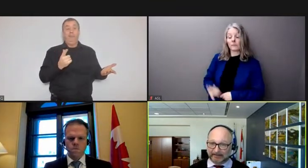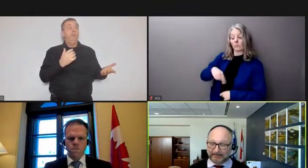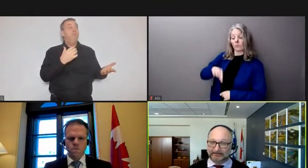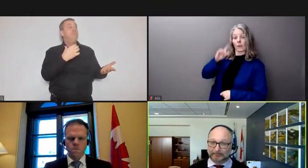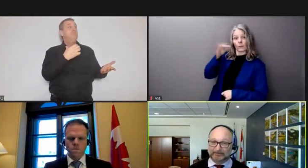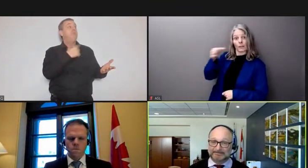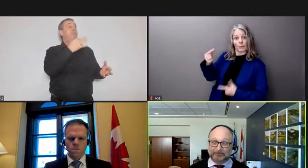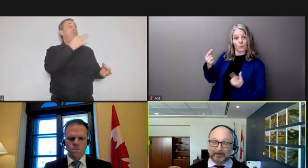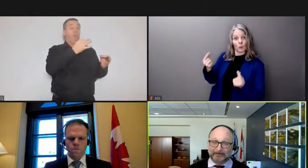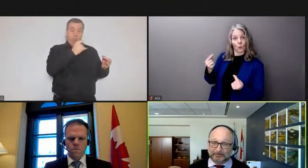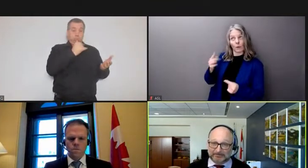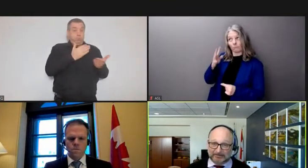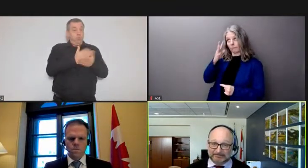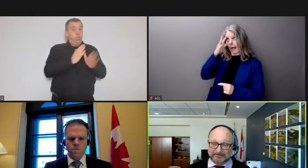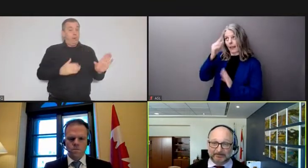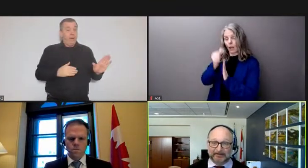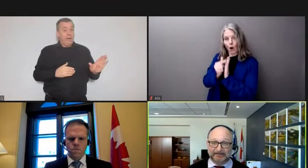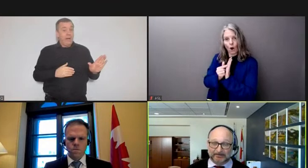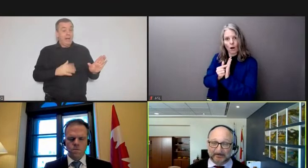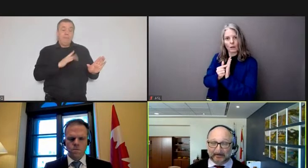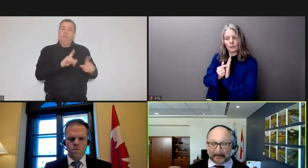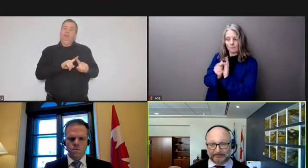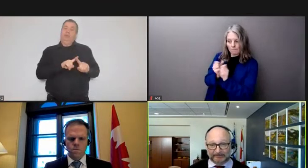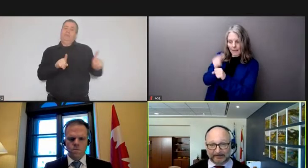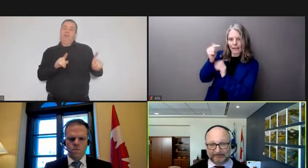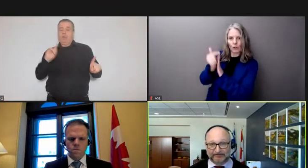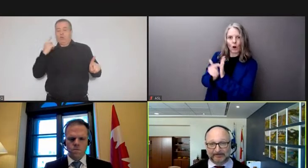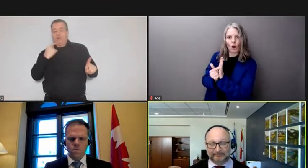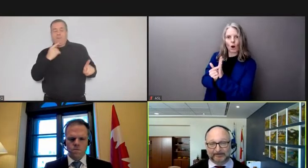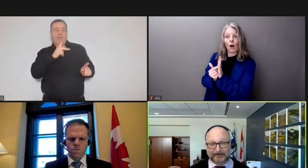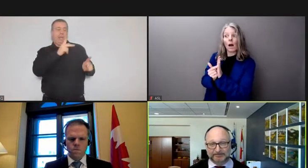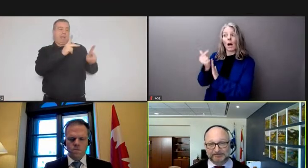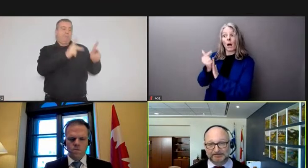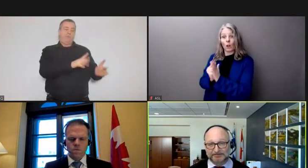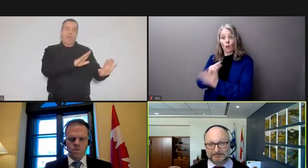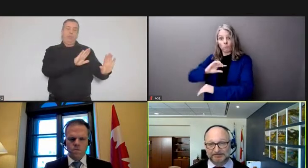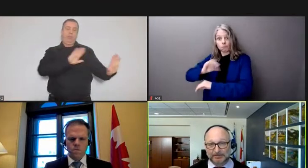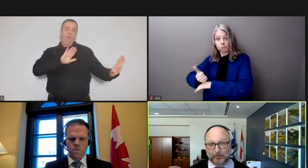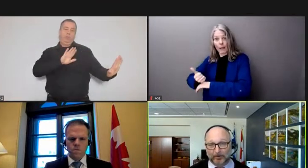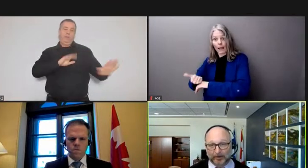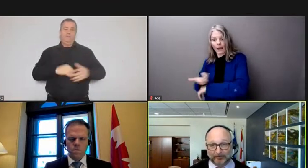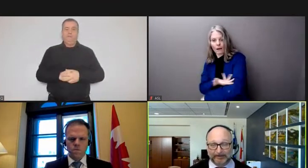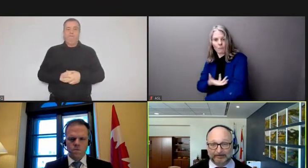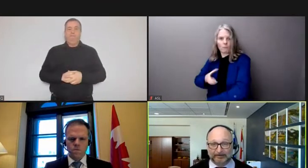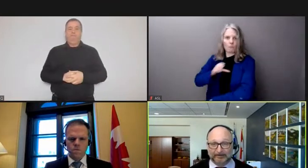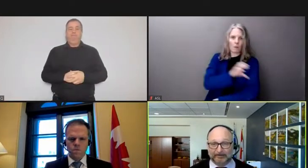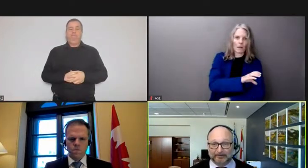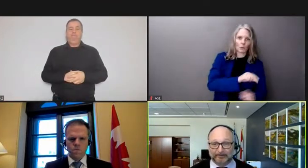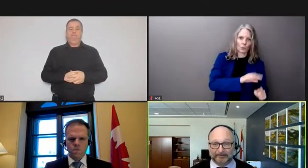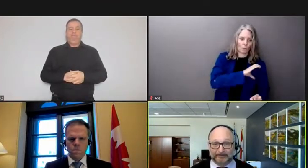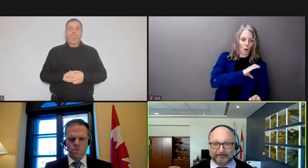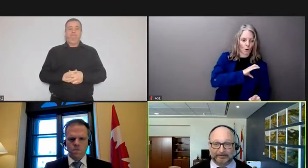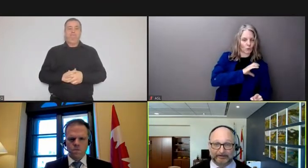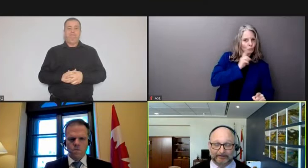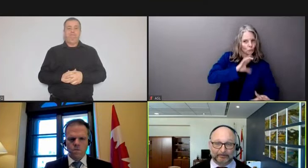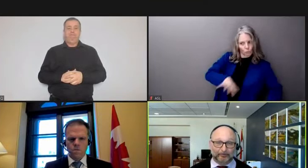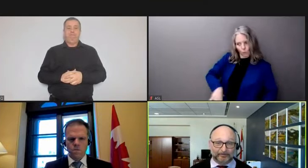and then letting the police apply those laws in our case and financial institutions to cooperate with